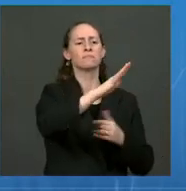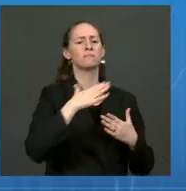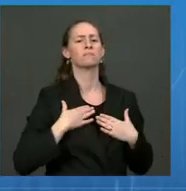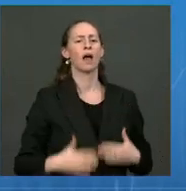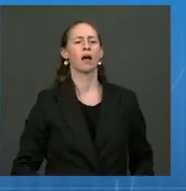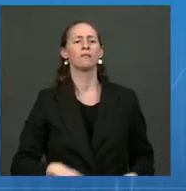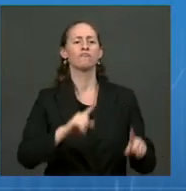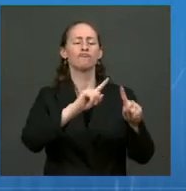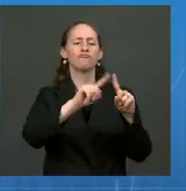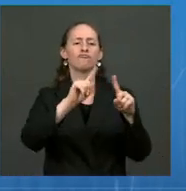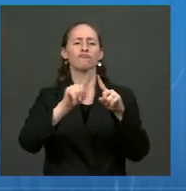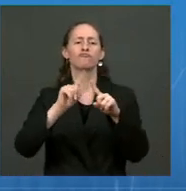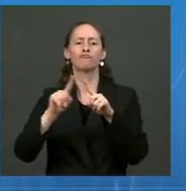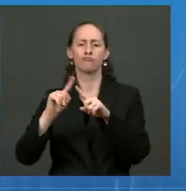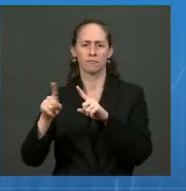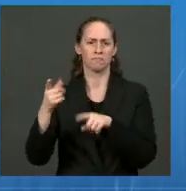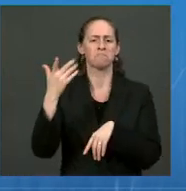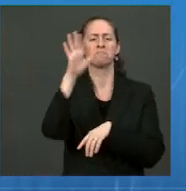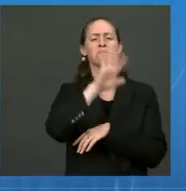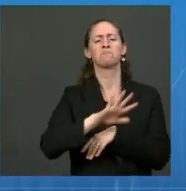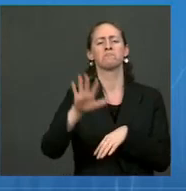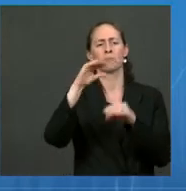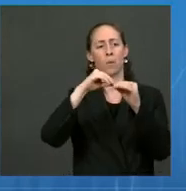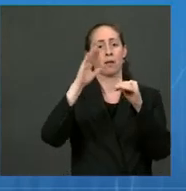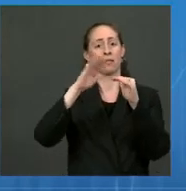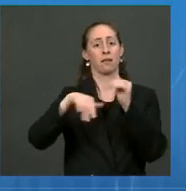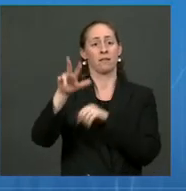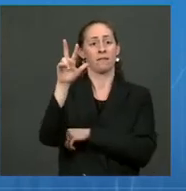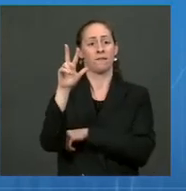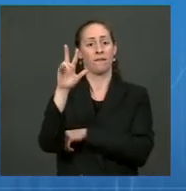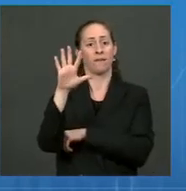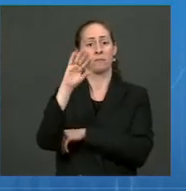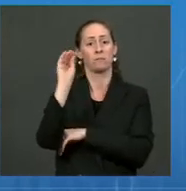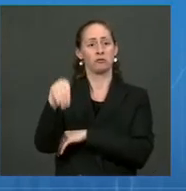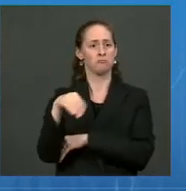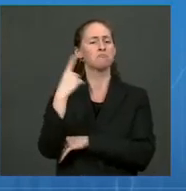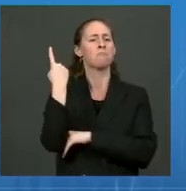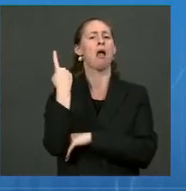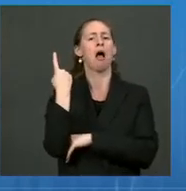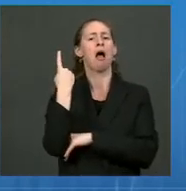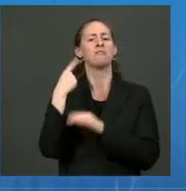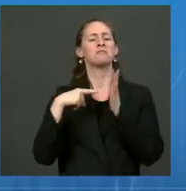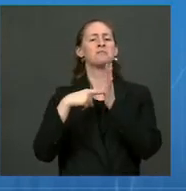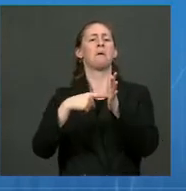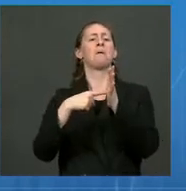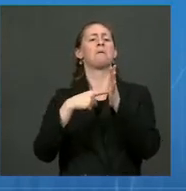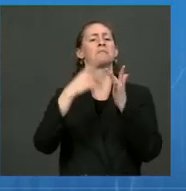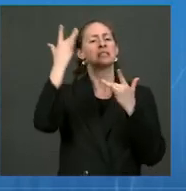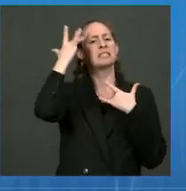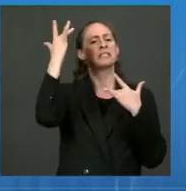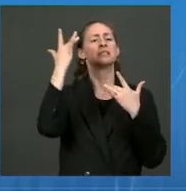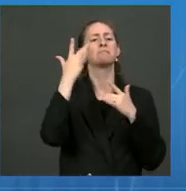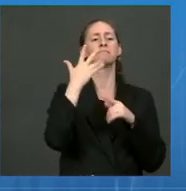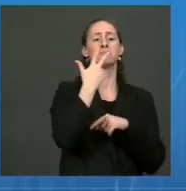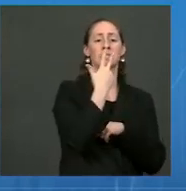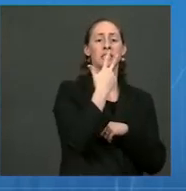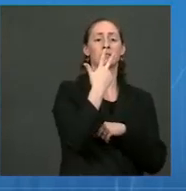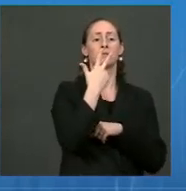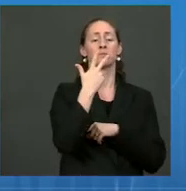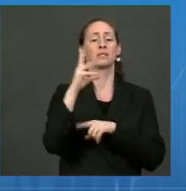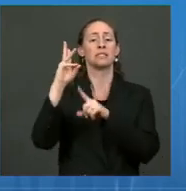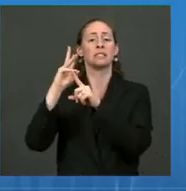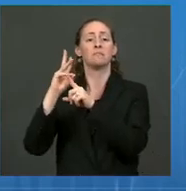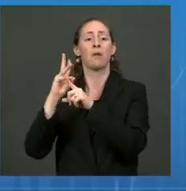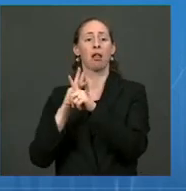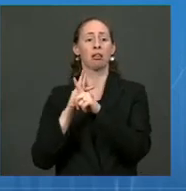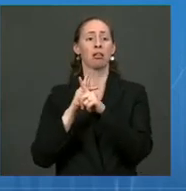35 percent who might have at least one symptom between three and six months following the diagnosis